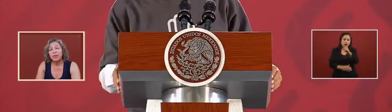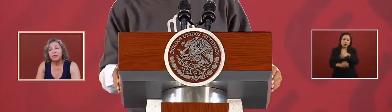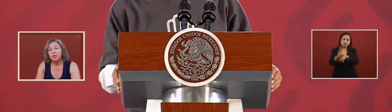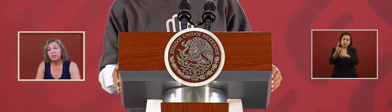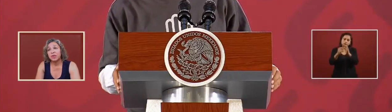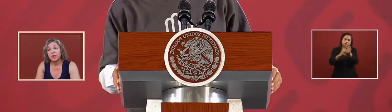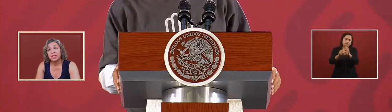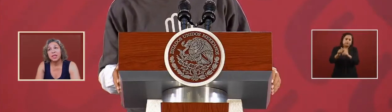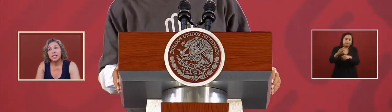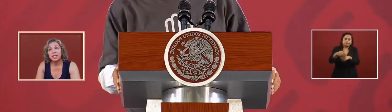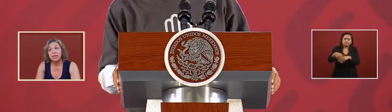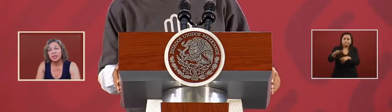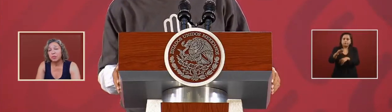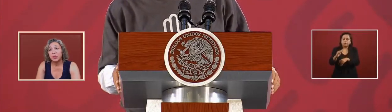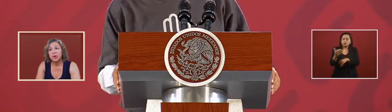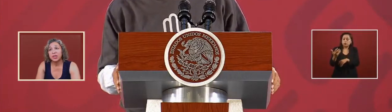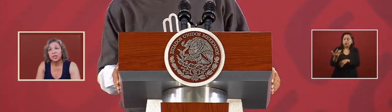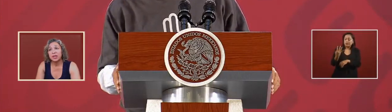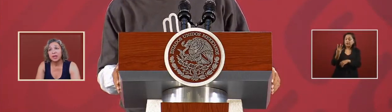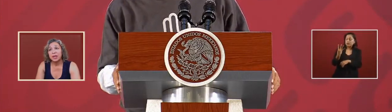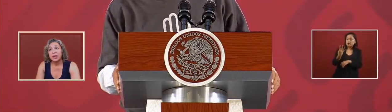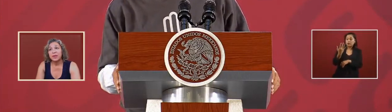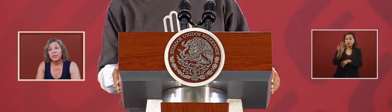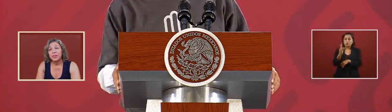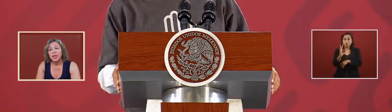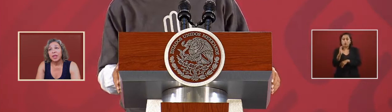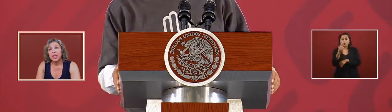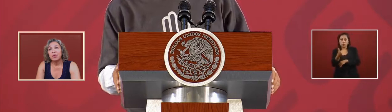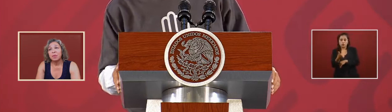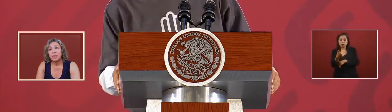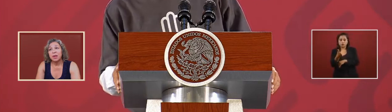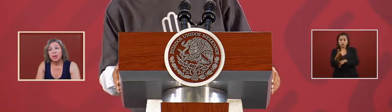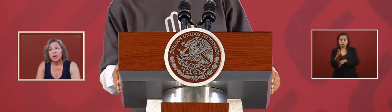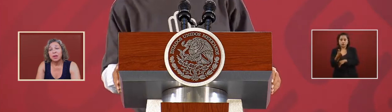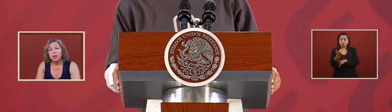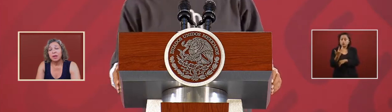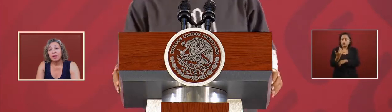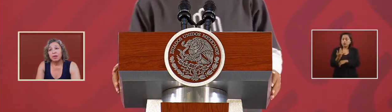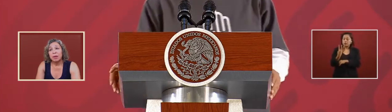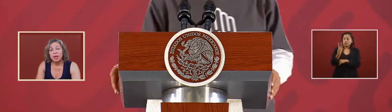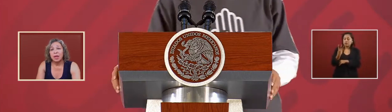be 54-46 the proportion it would have been